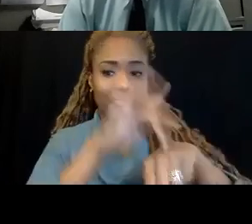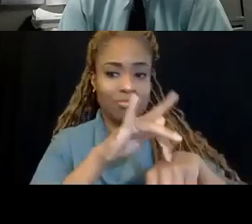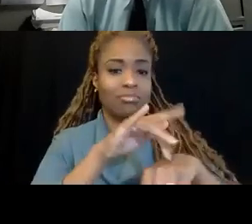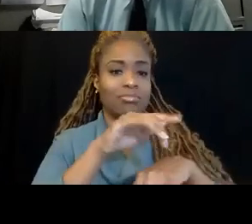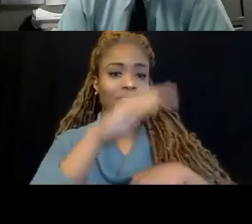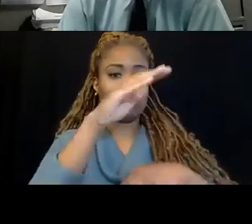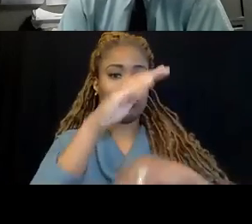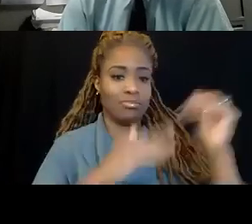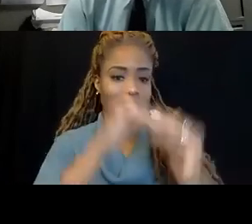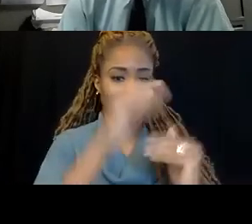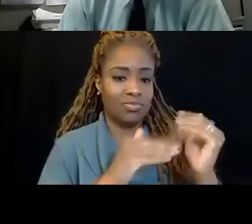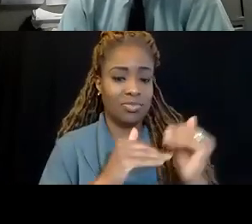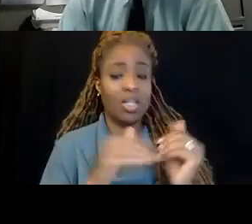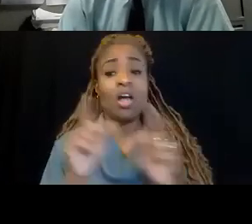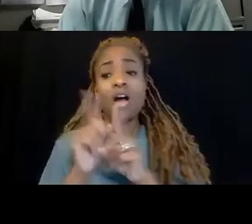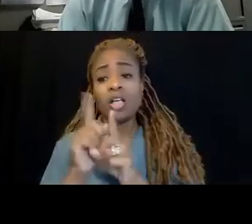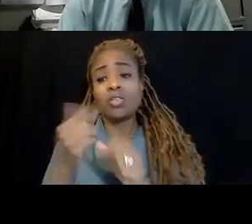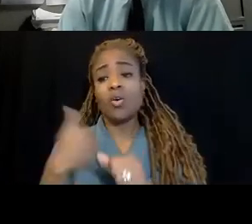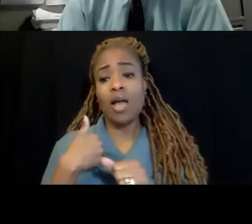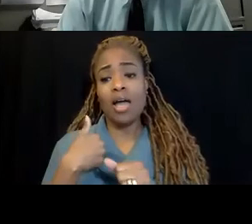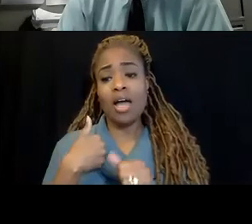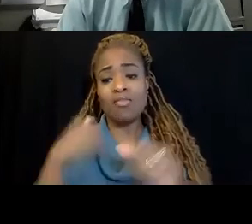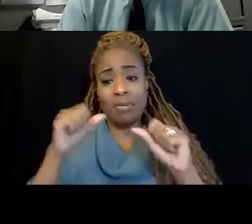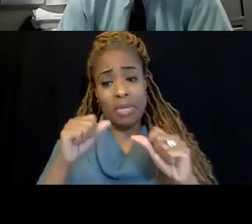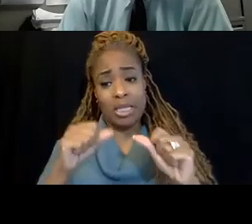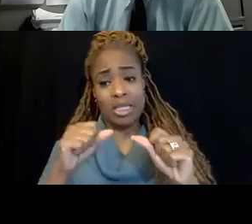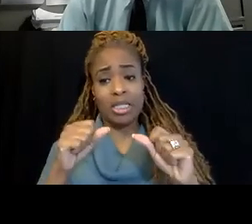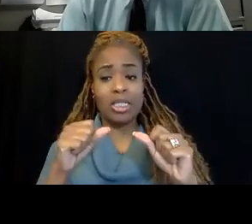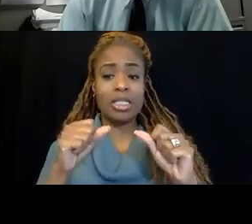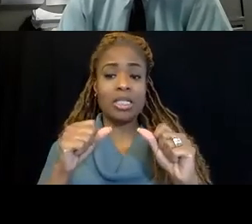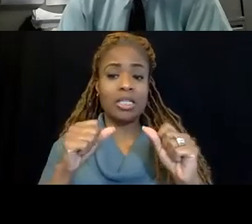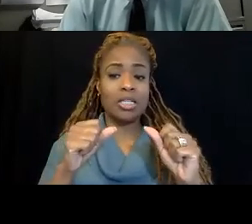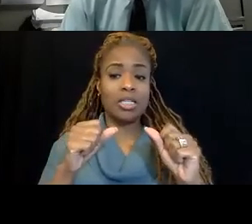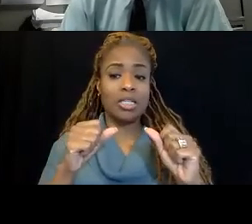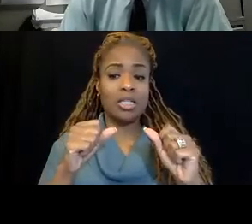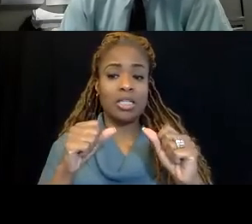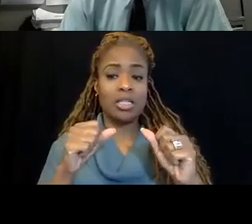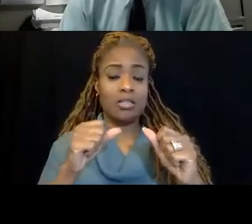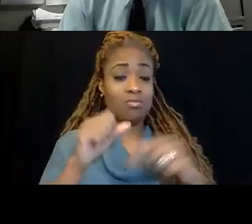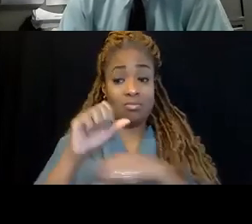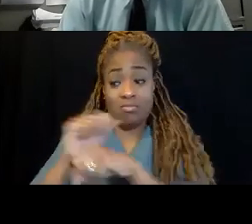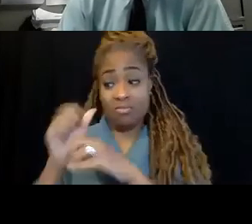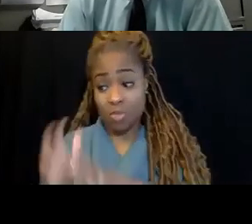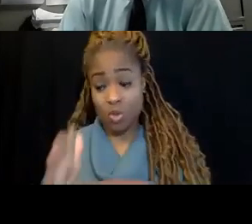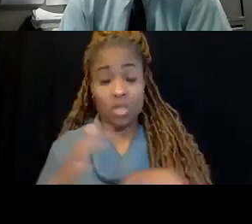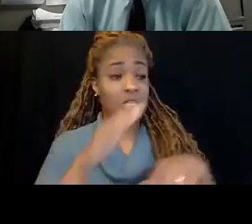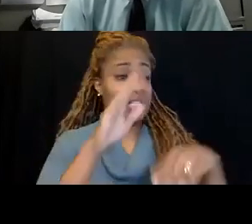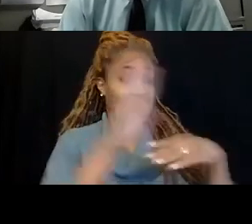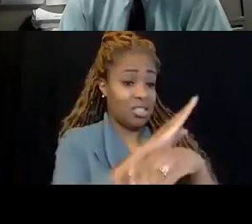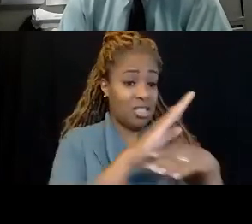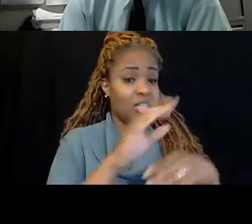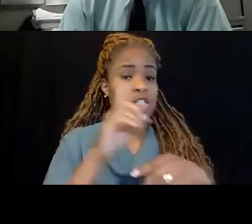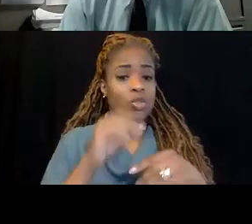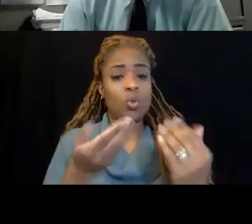And we also have the ability, employers, employees, to do an Ask